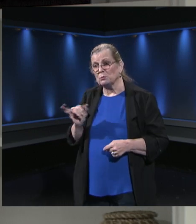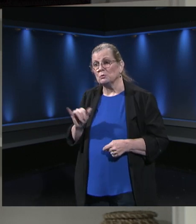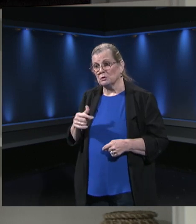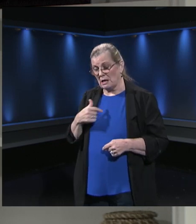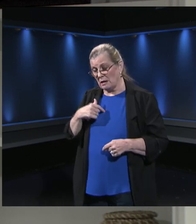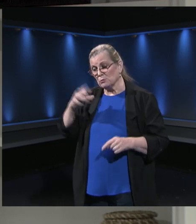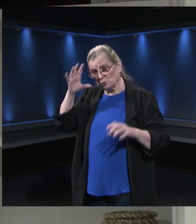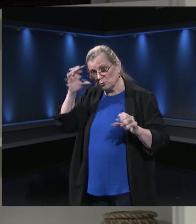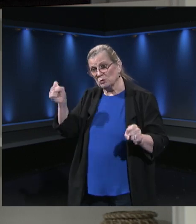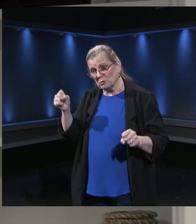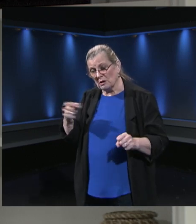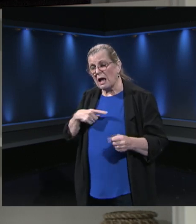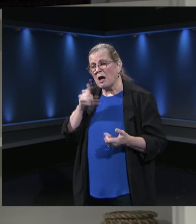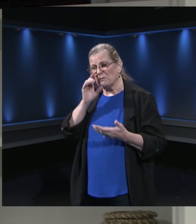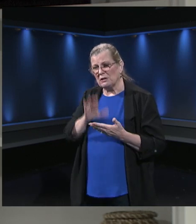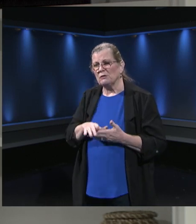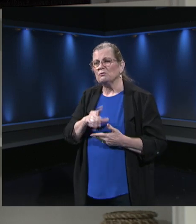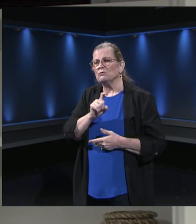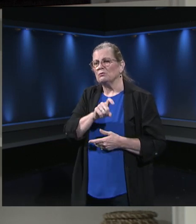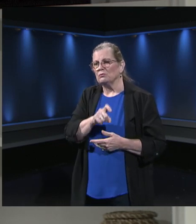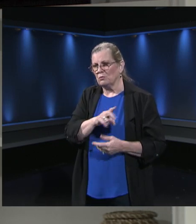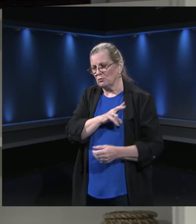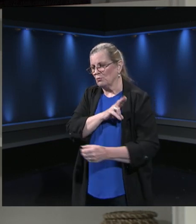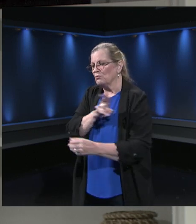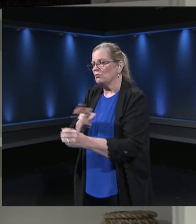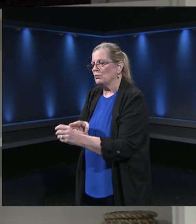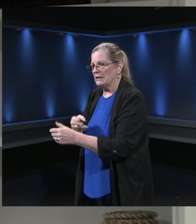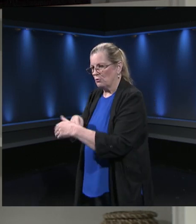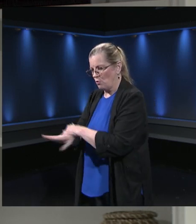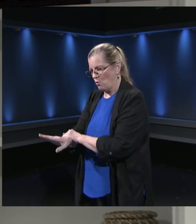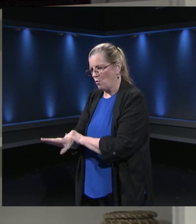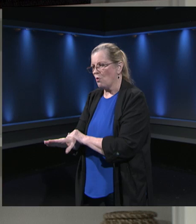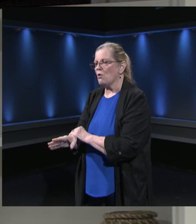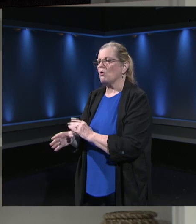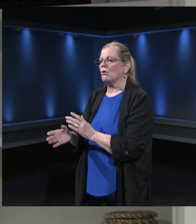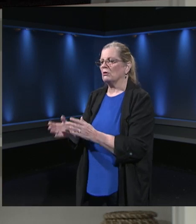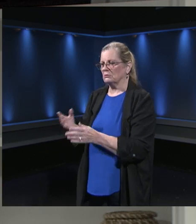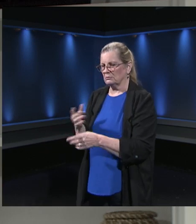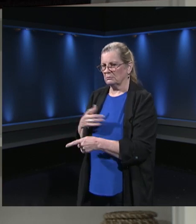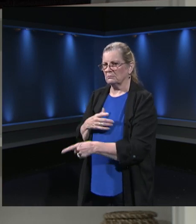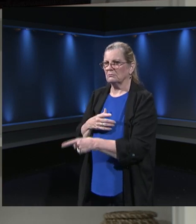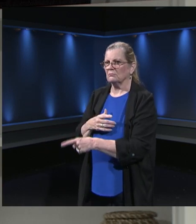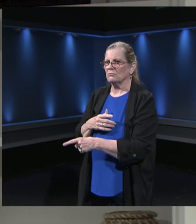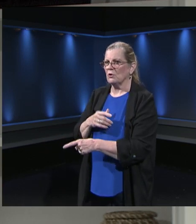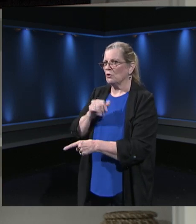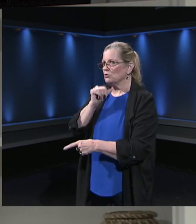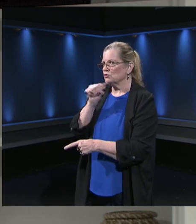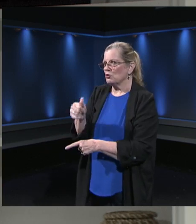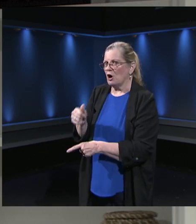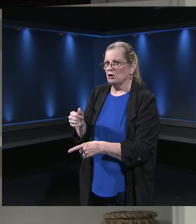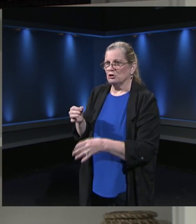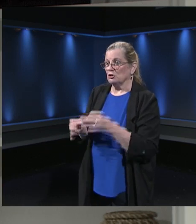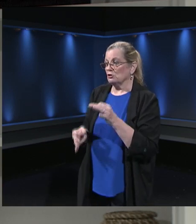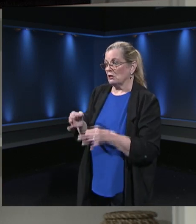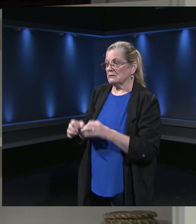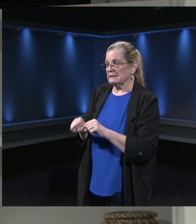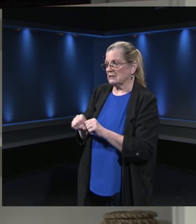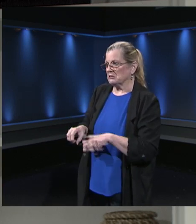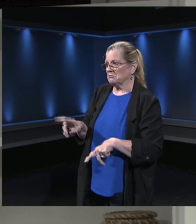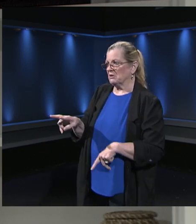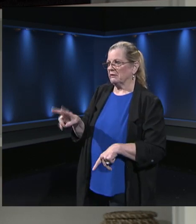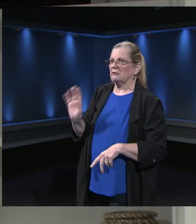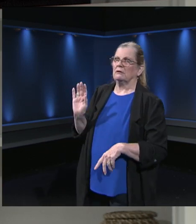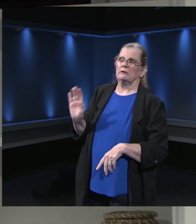you should re-enroll your child in our system. Don't judge this system, I say to this